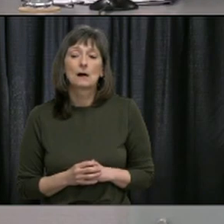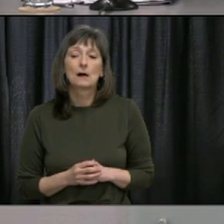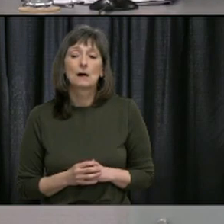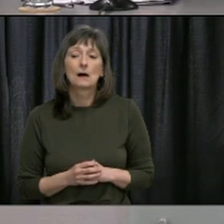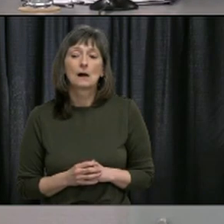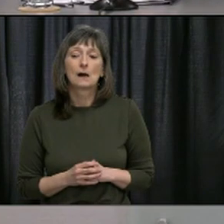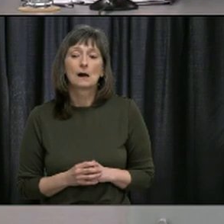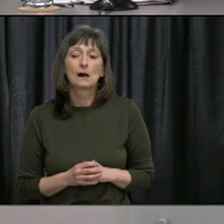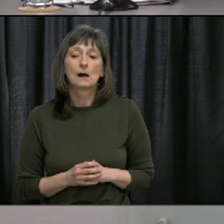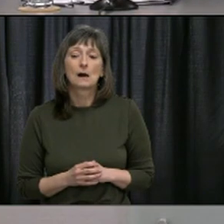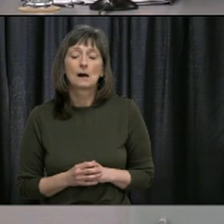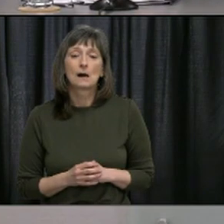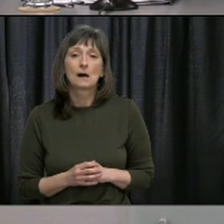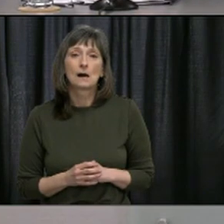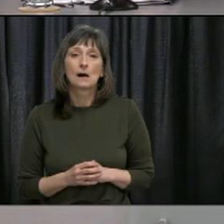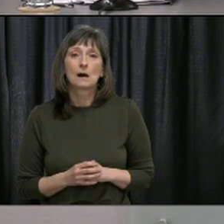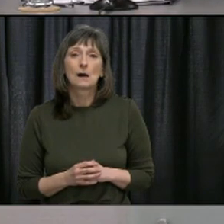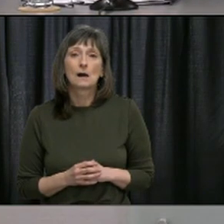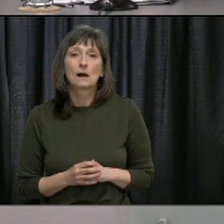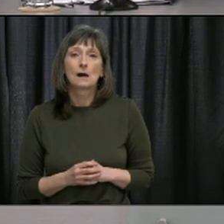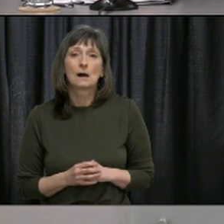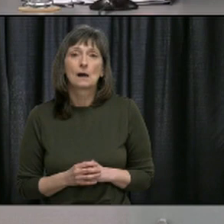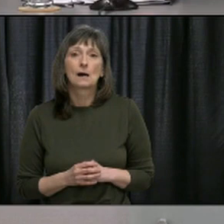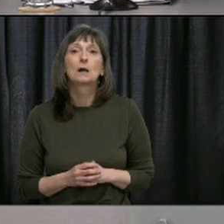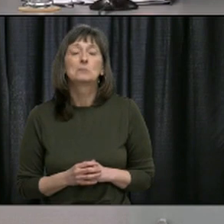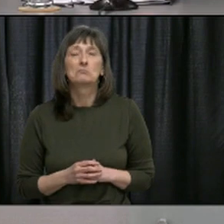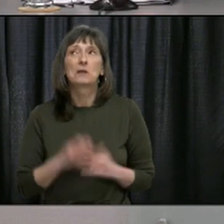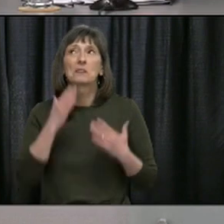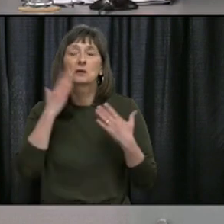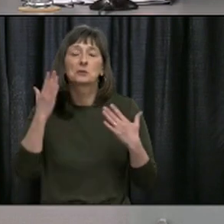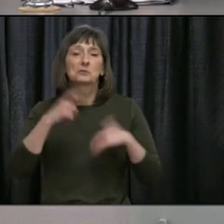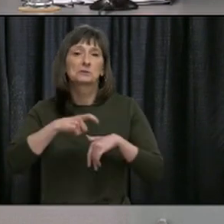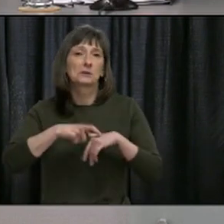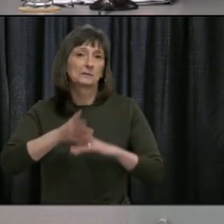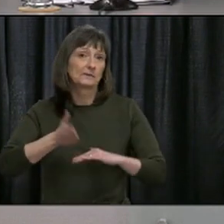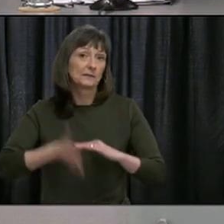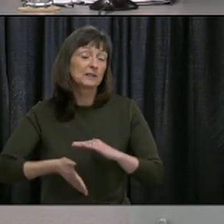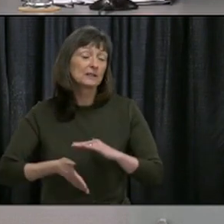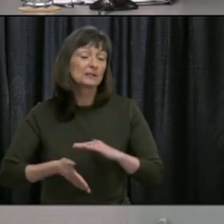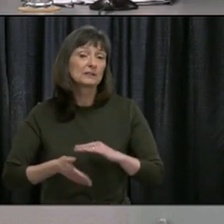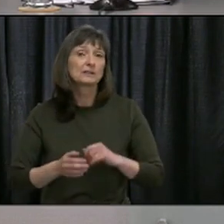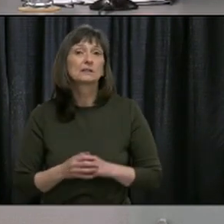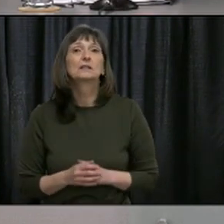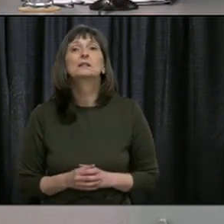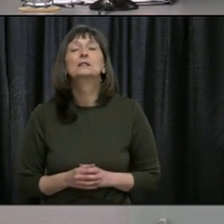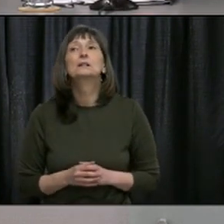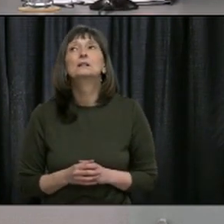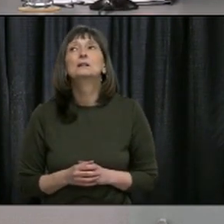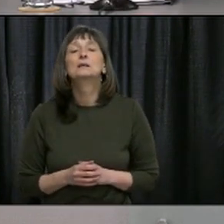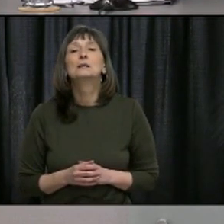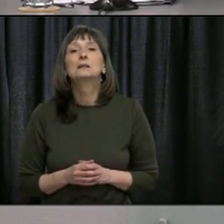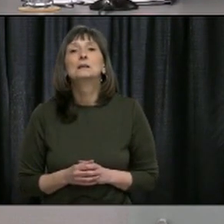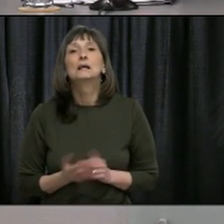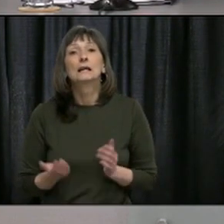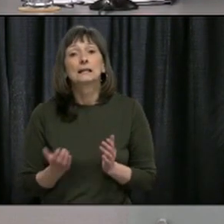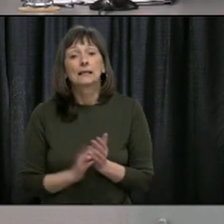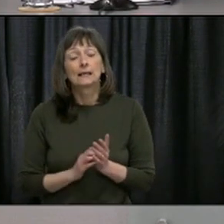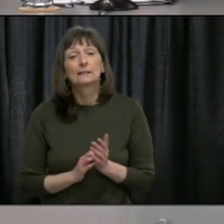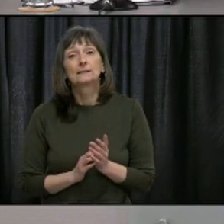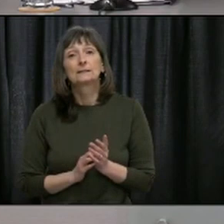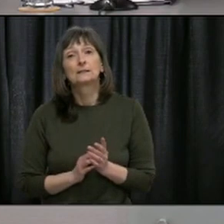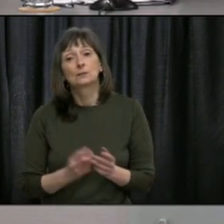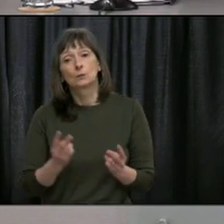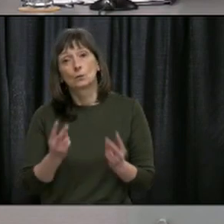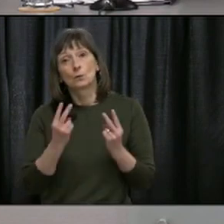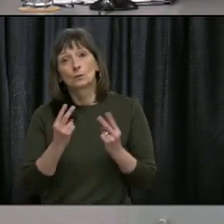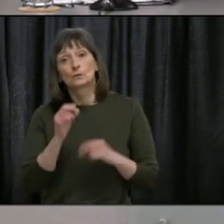There are no further questions. Thank you very much. The time for questions has ended. We thank you for tuning in. We'll be back again on Monday at